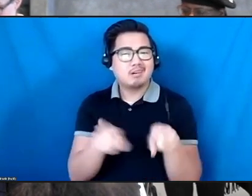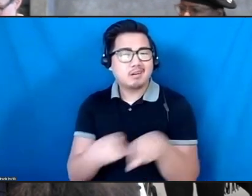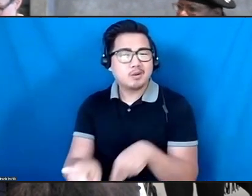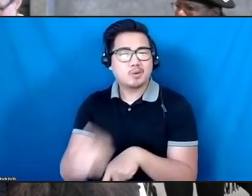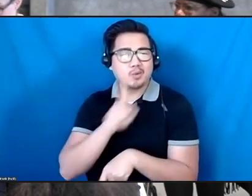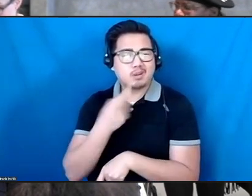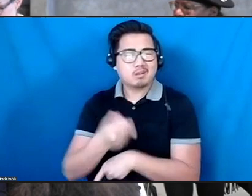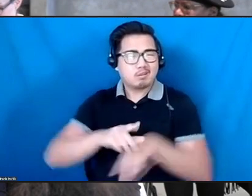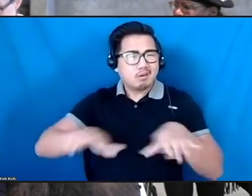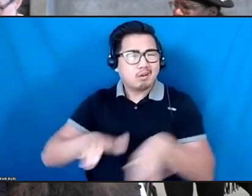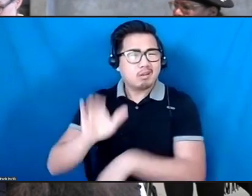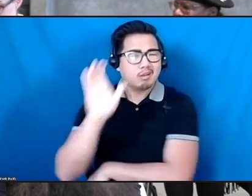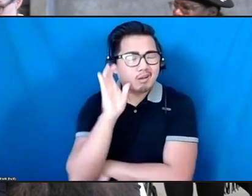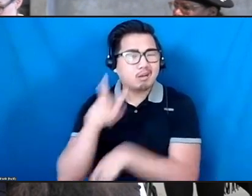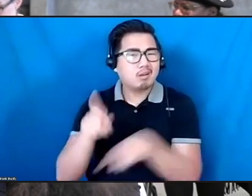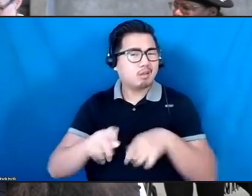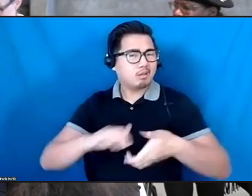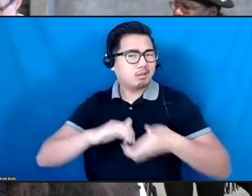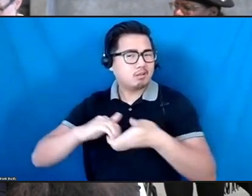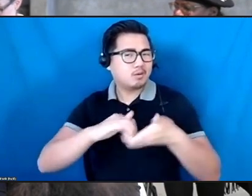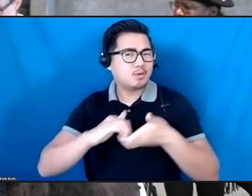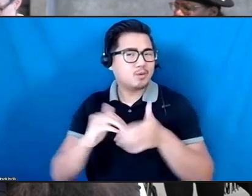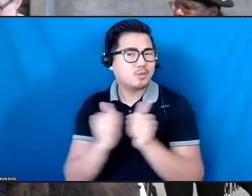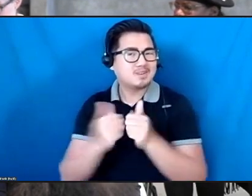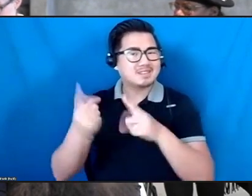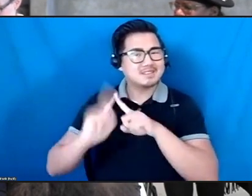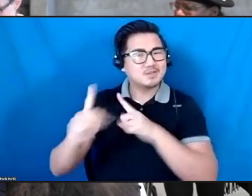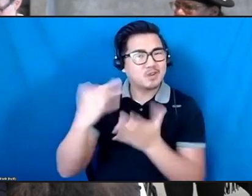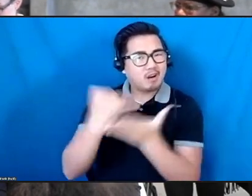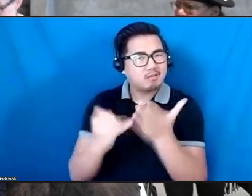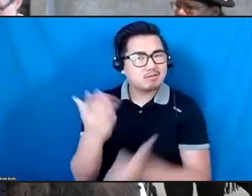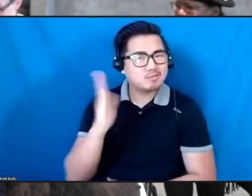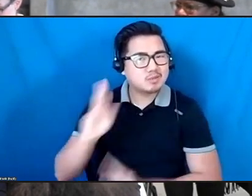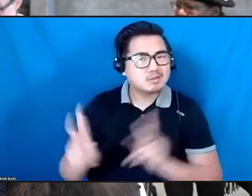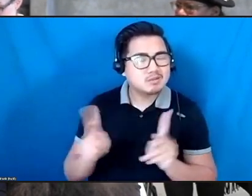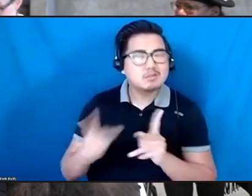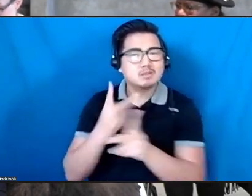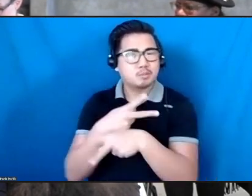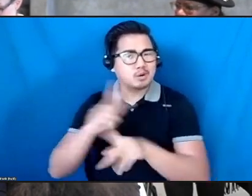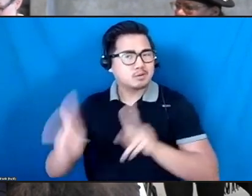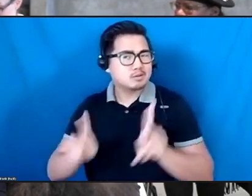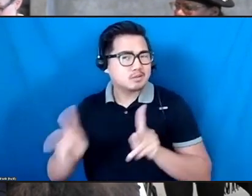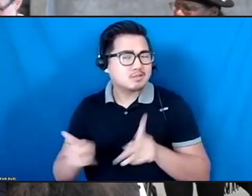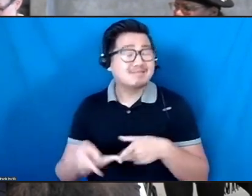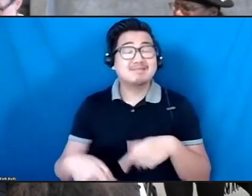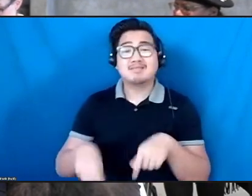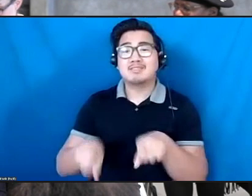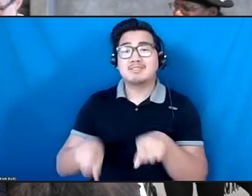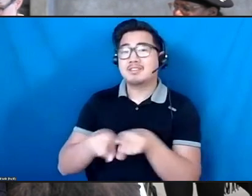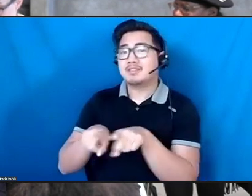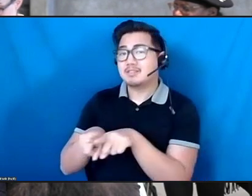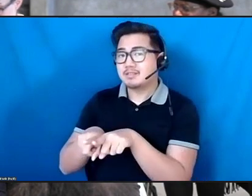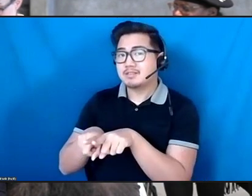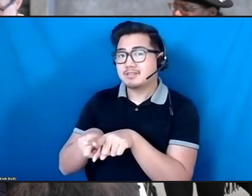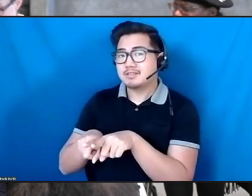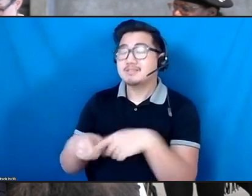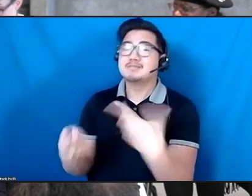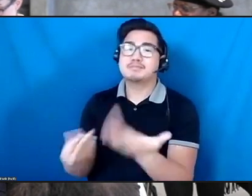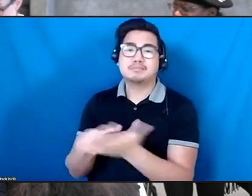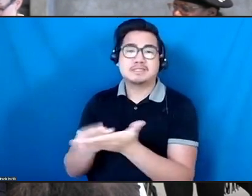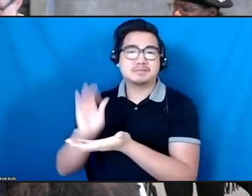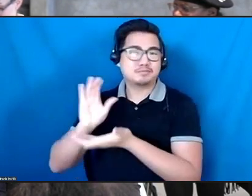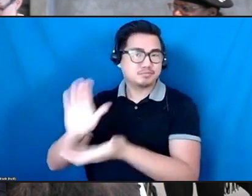and collaboration amongst these arts presenters, the producers that we mentioned, as well as funders, and